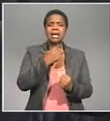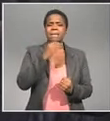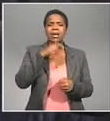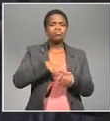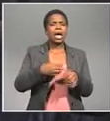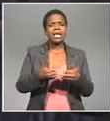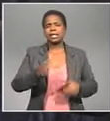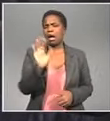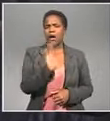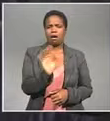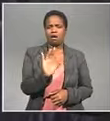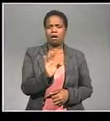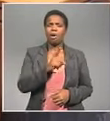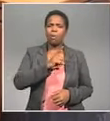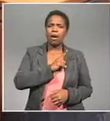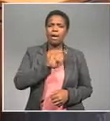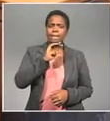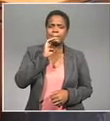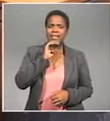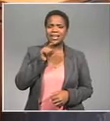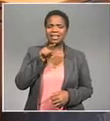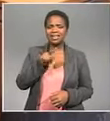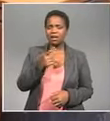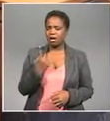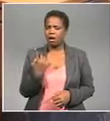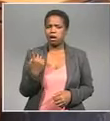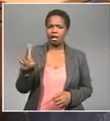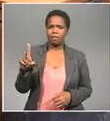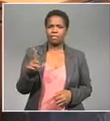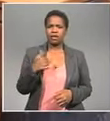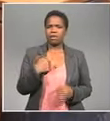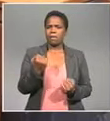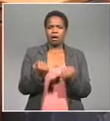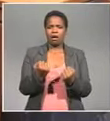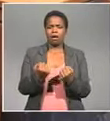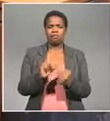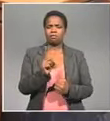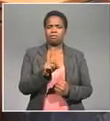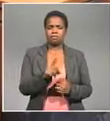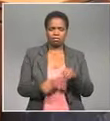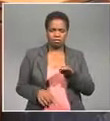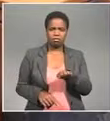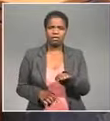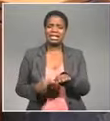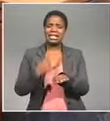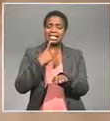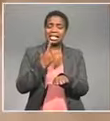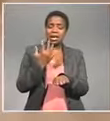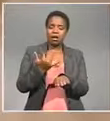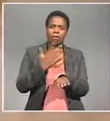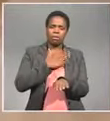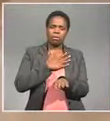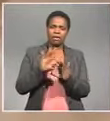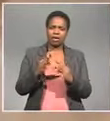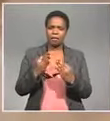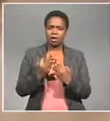the court must acknowledge he was not the one who threw Moshweo from the vehicle she says the incident has taken a toll